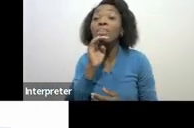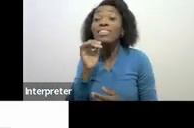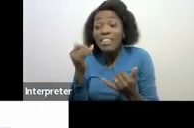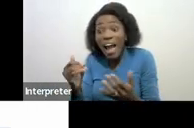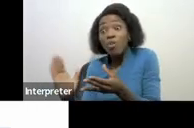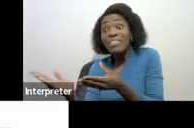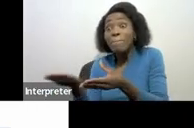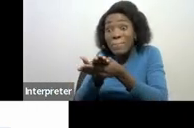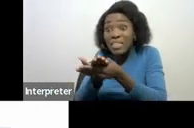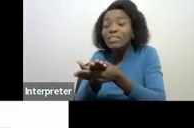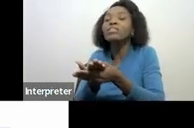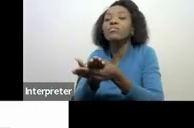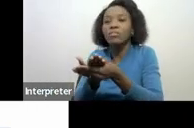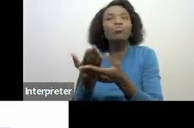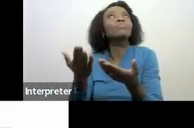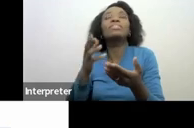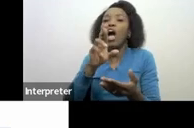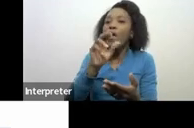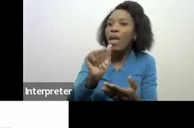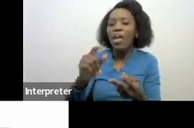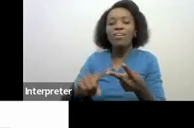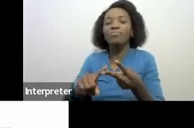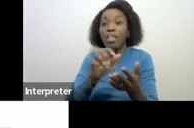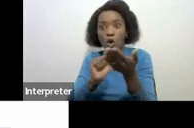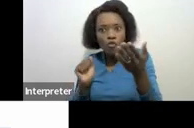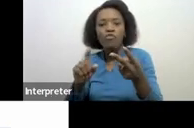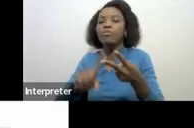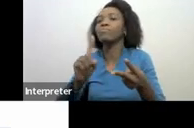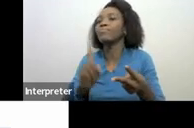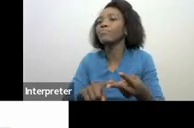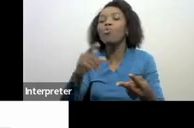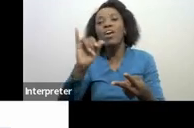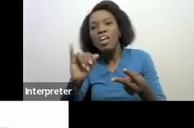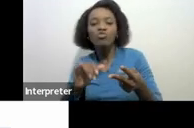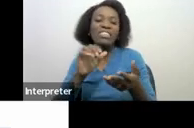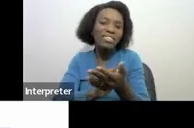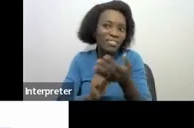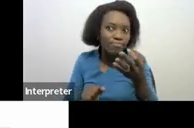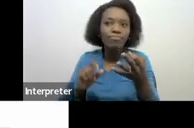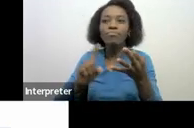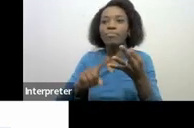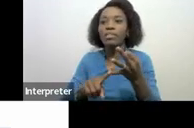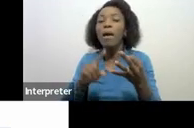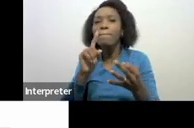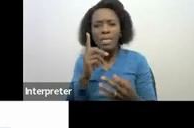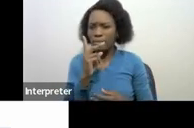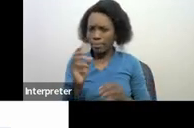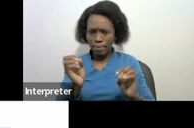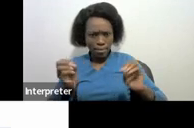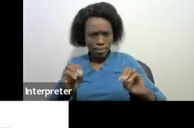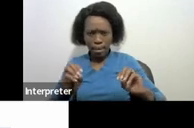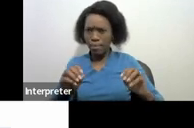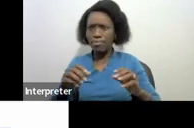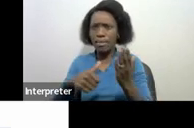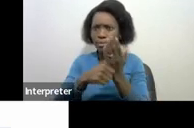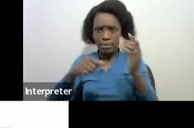deductions it's either retirement or mutual fund it's either your local interest and then they don't show on your tax return we'll